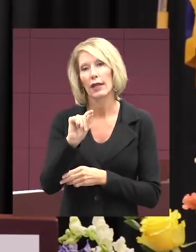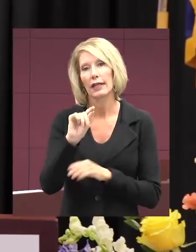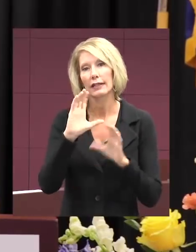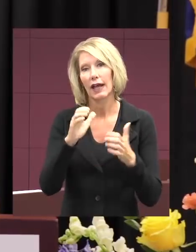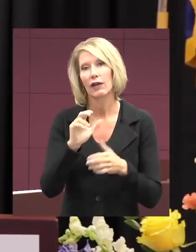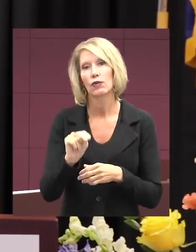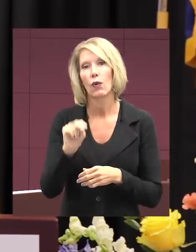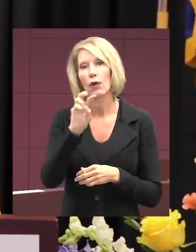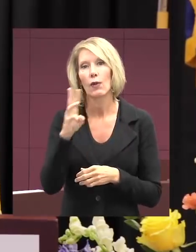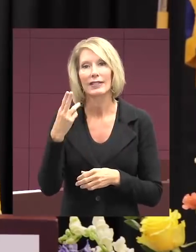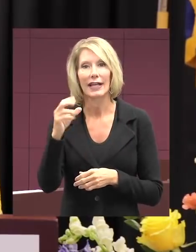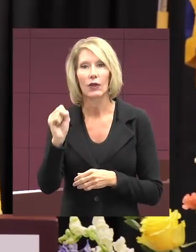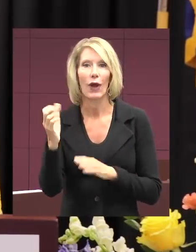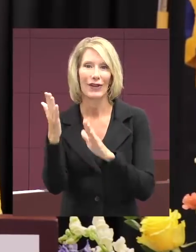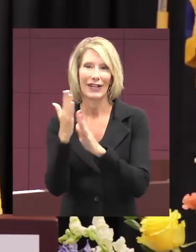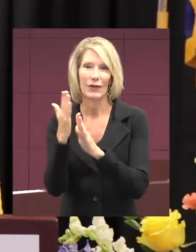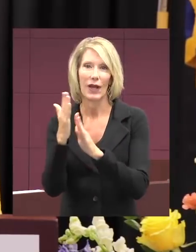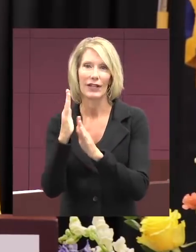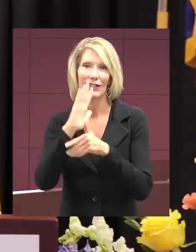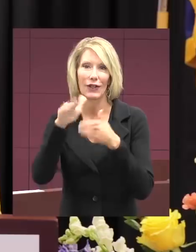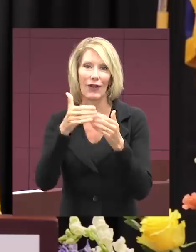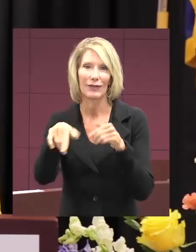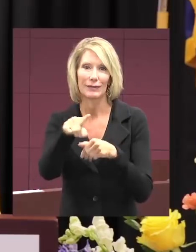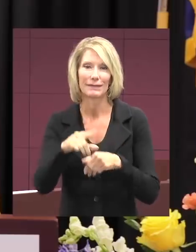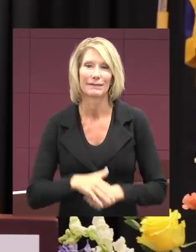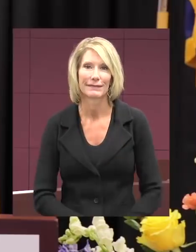Northwest High School. Congratulations all.